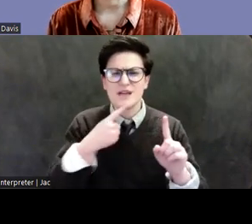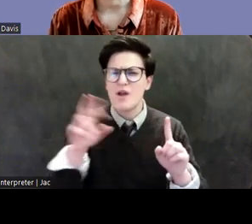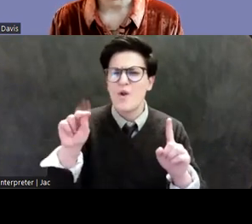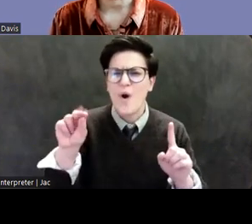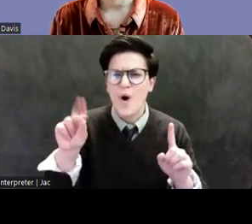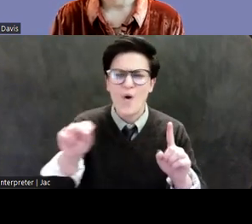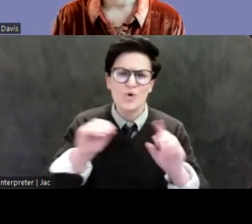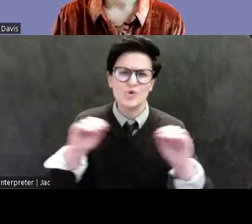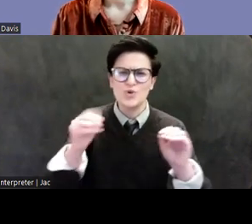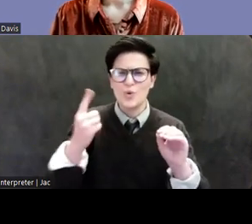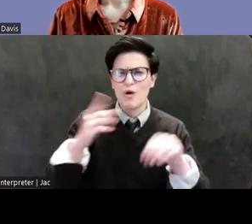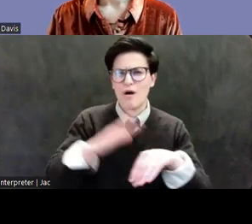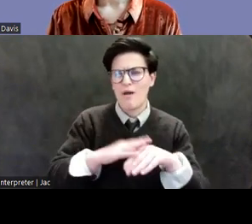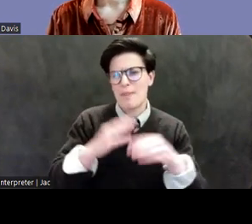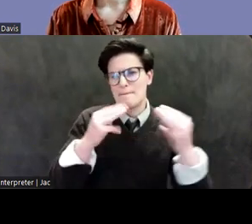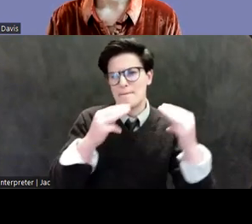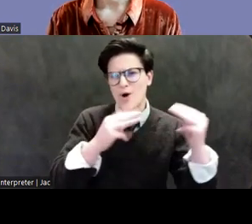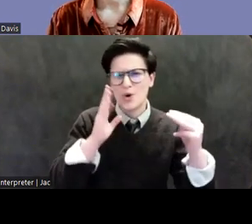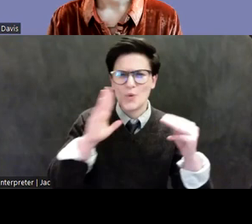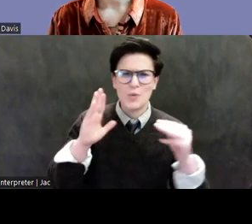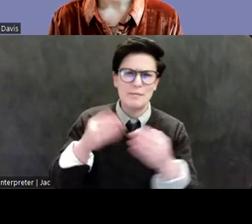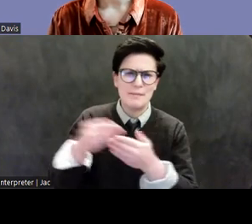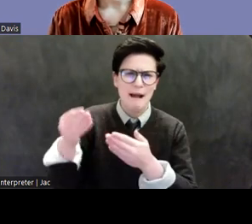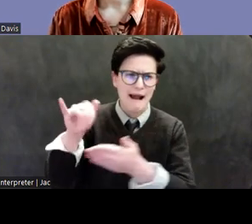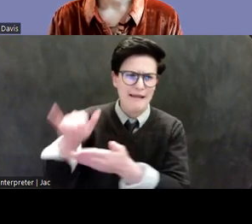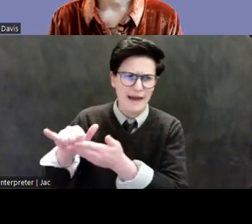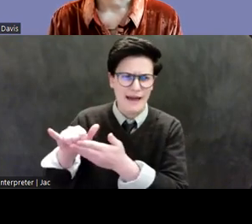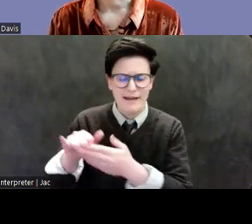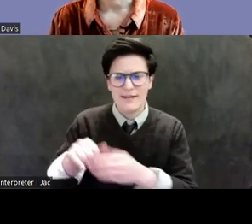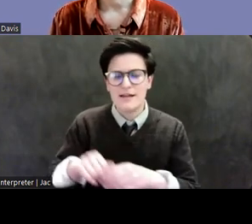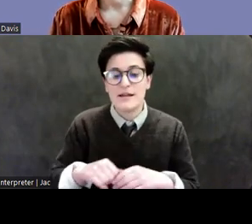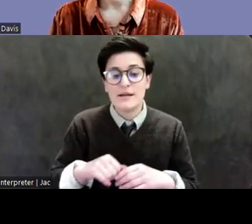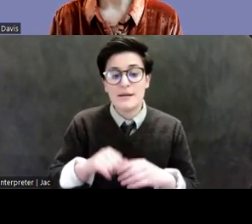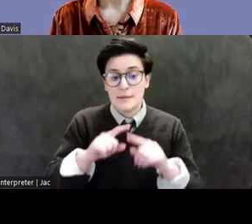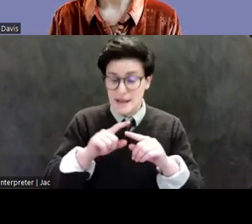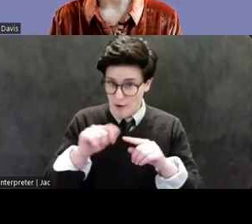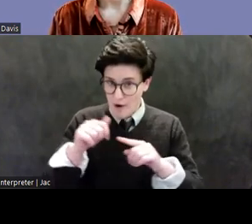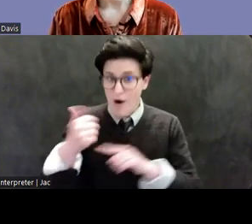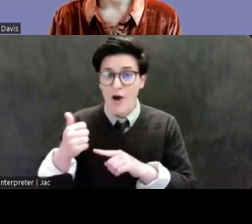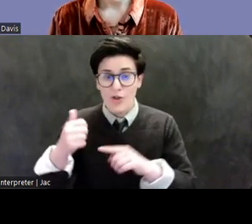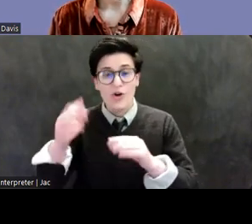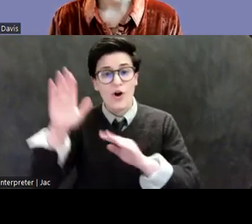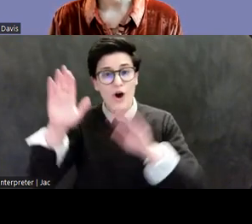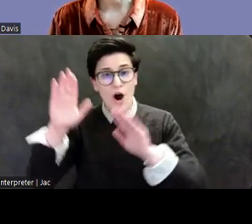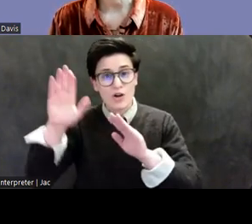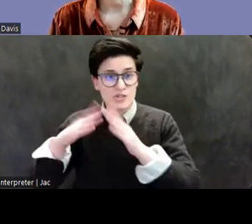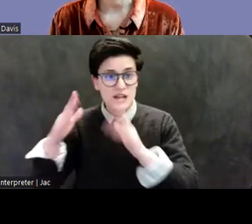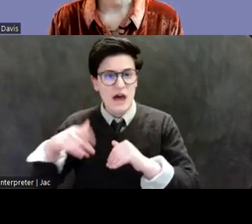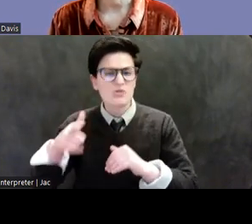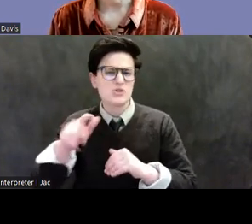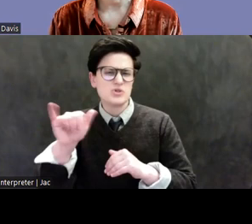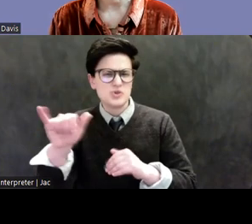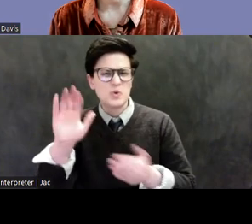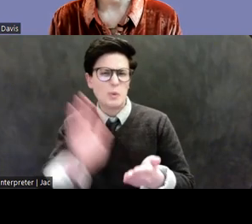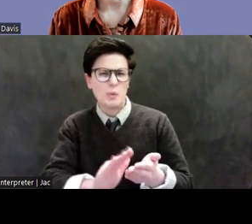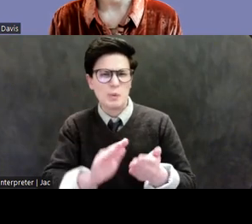with a 10-foot barge pole. The major auction house is also disconcerned, with Christie saying, we're always on the alert for